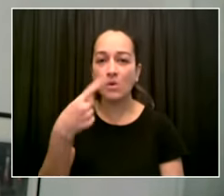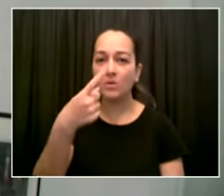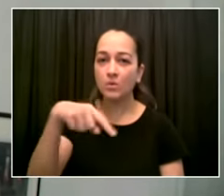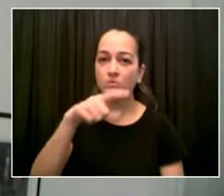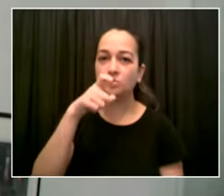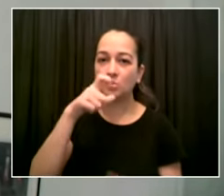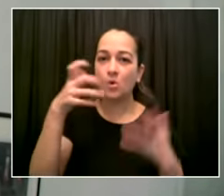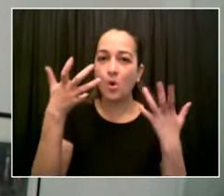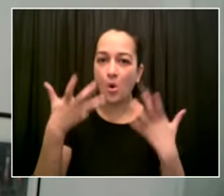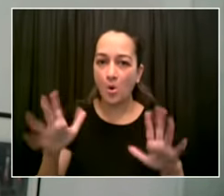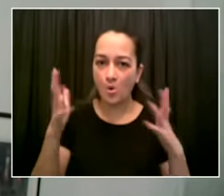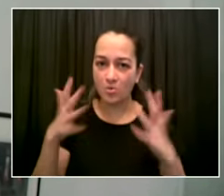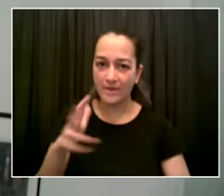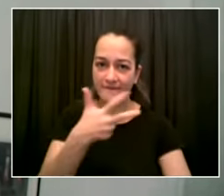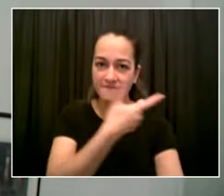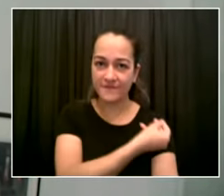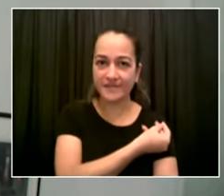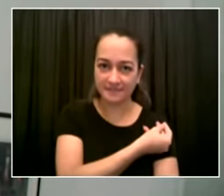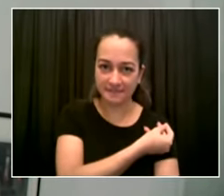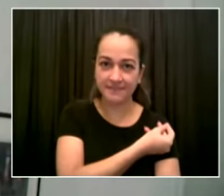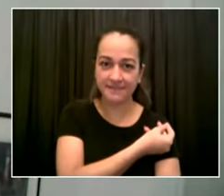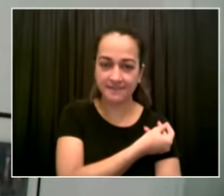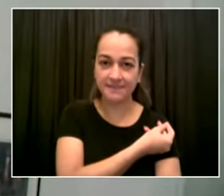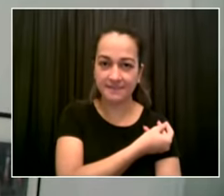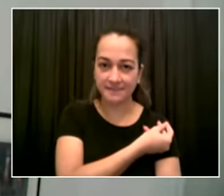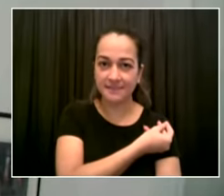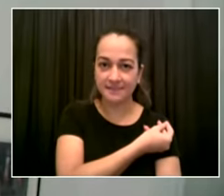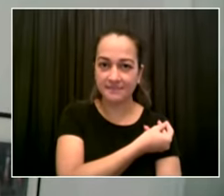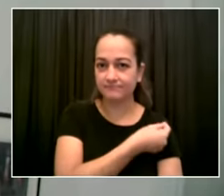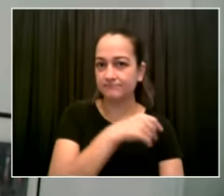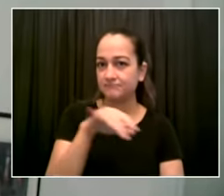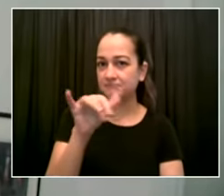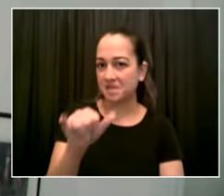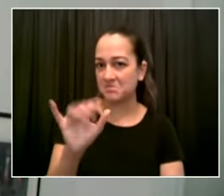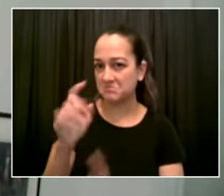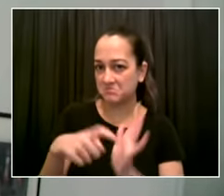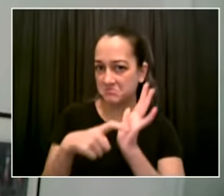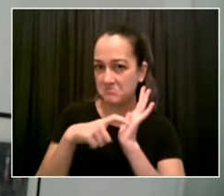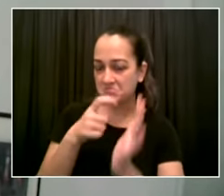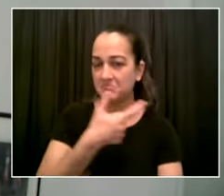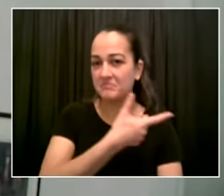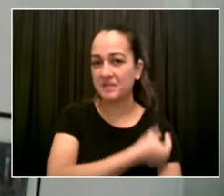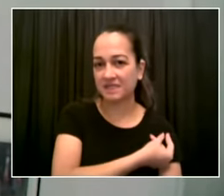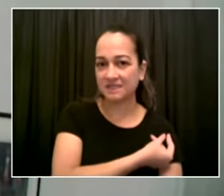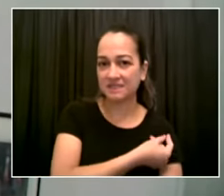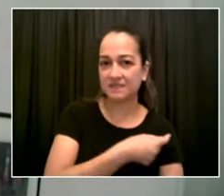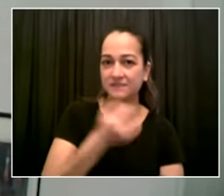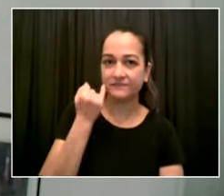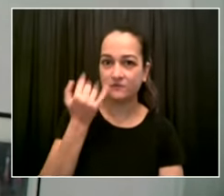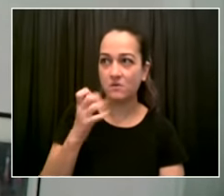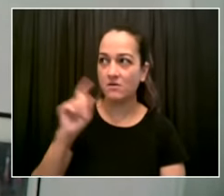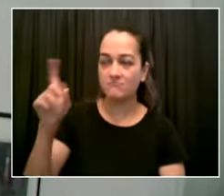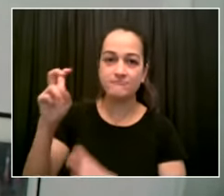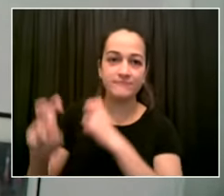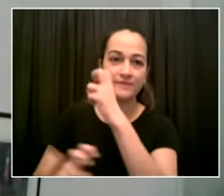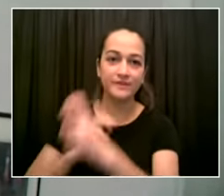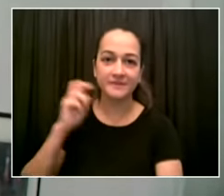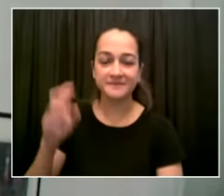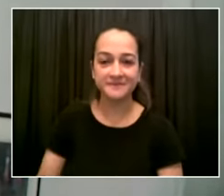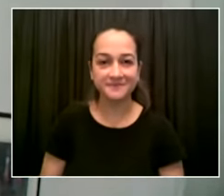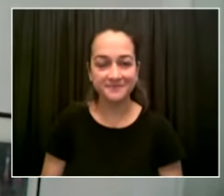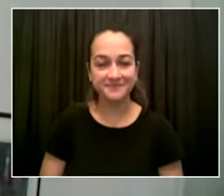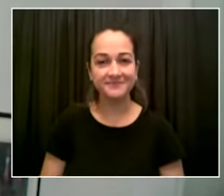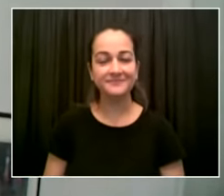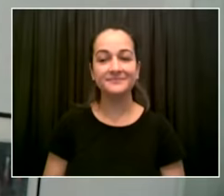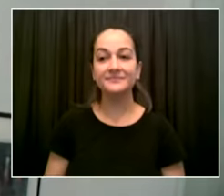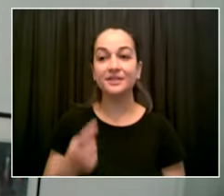receives their first or second dose of the vaccine from august 1st through september 12th is eligible to be